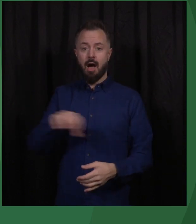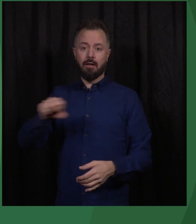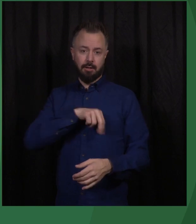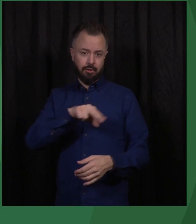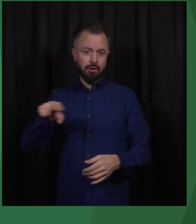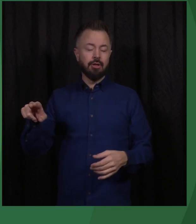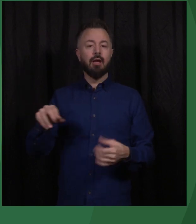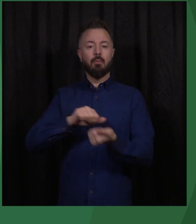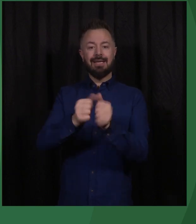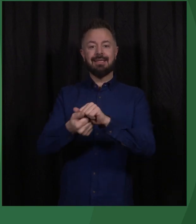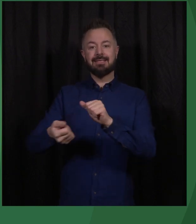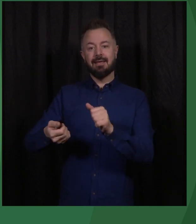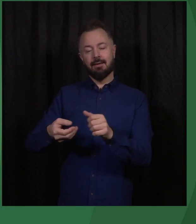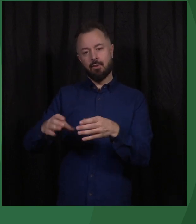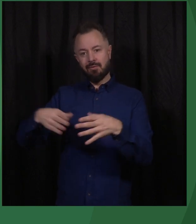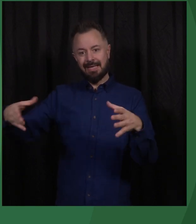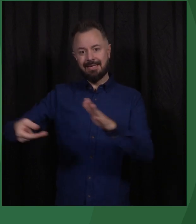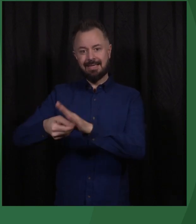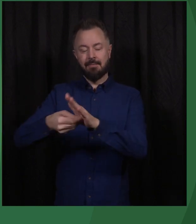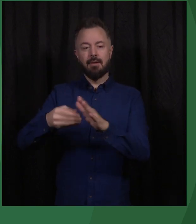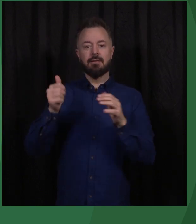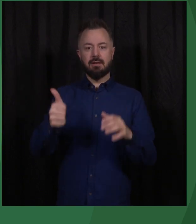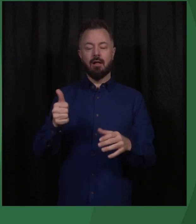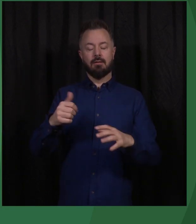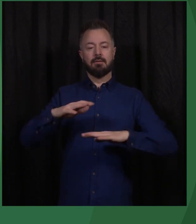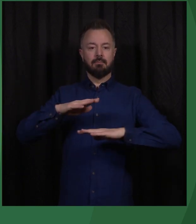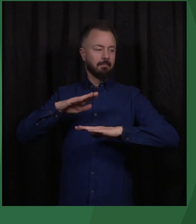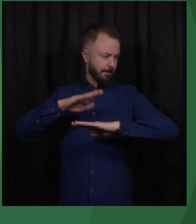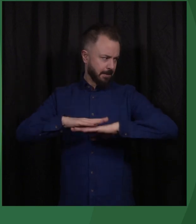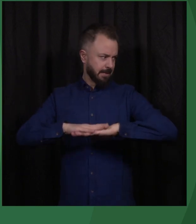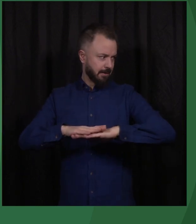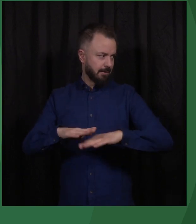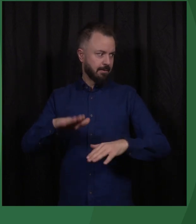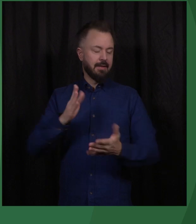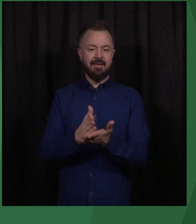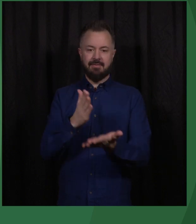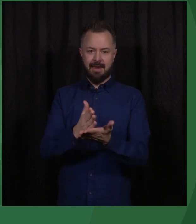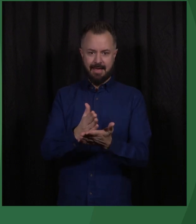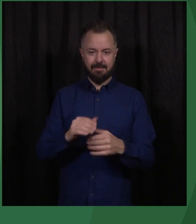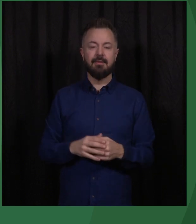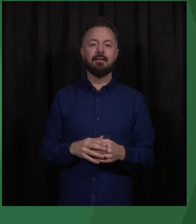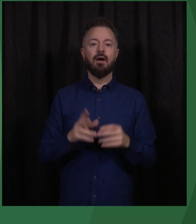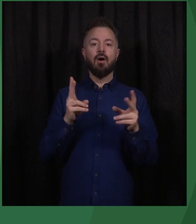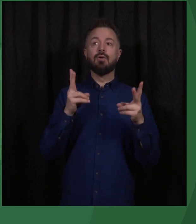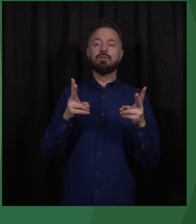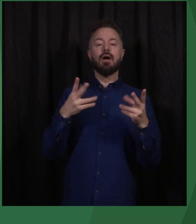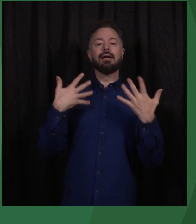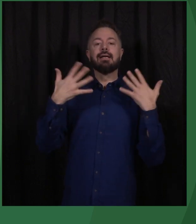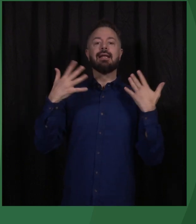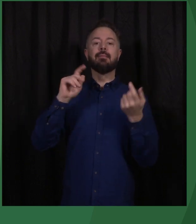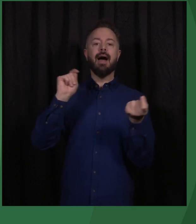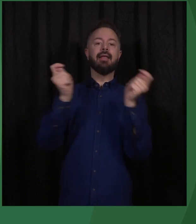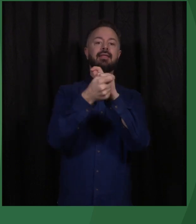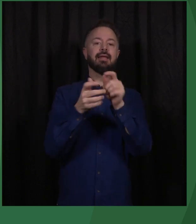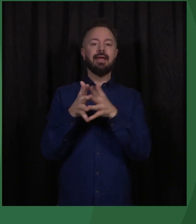aid shall be rights-based. Our three main development priorities are mitigating climate change through development